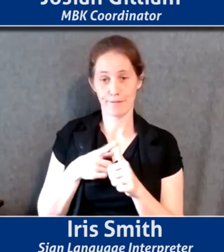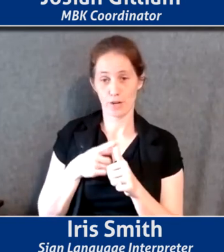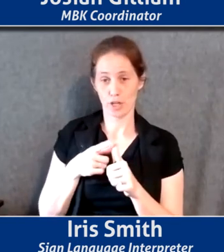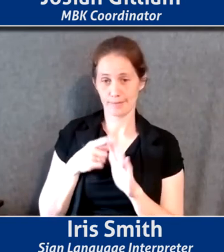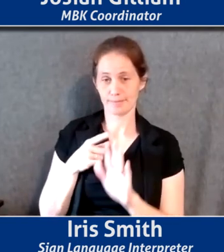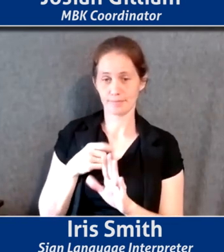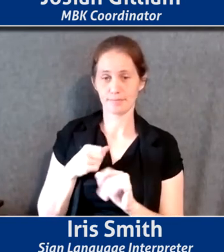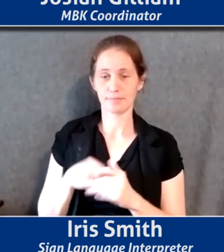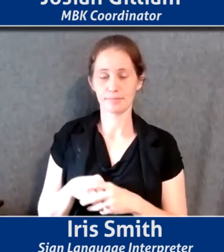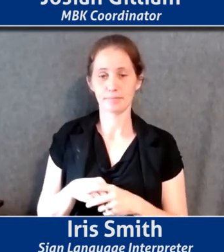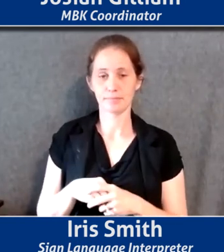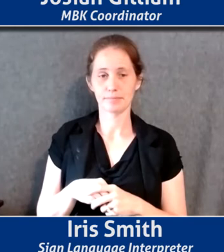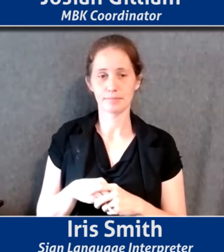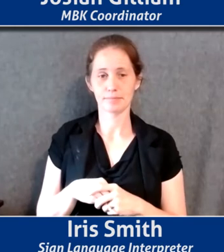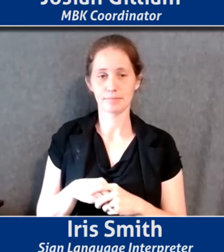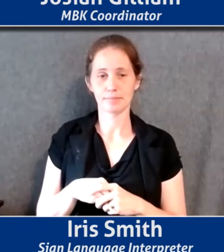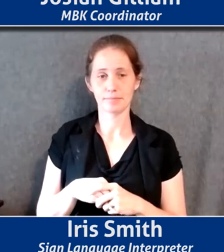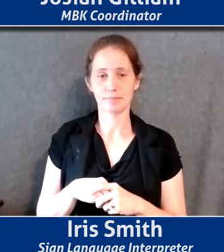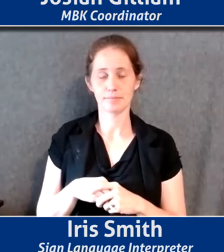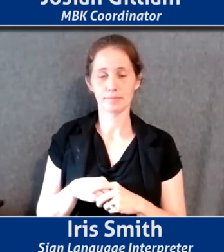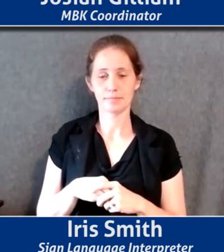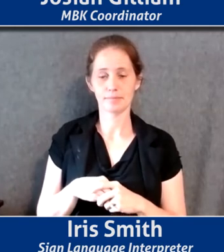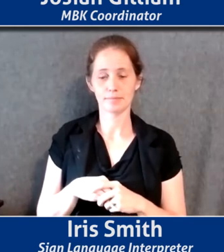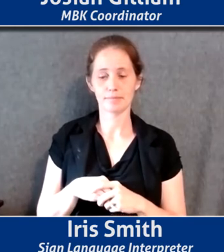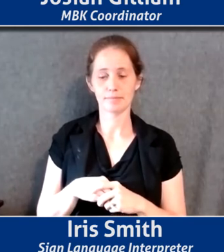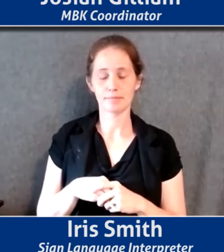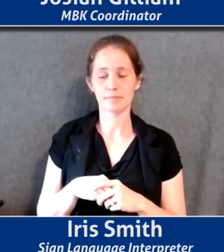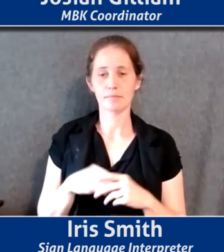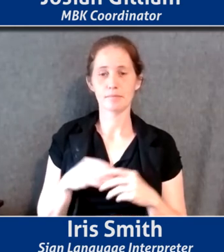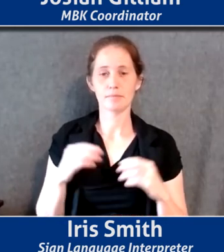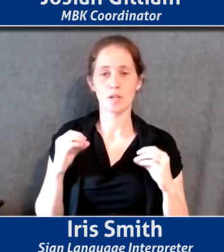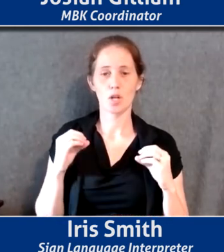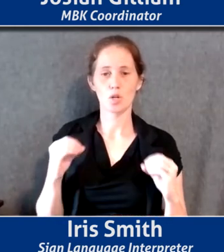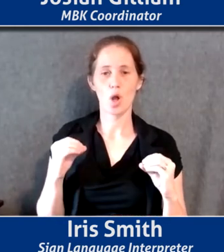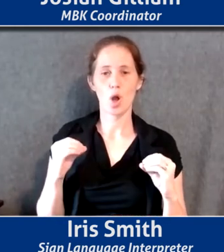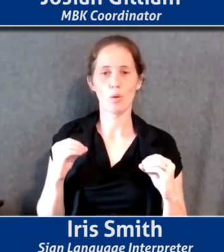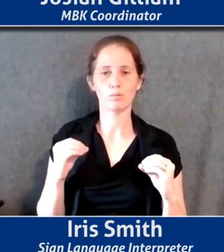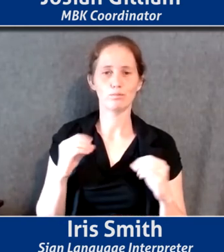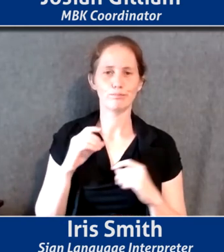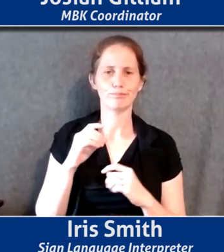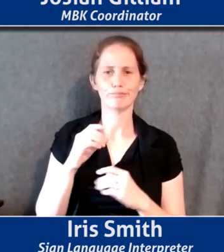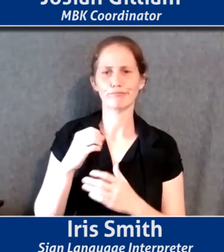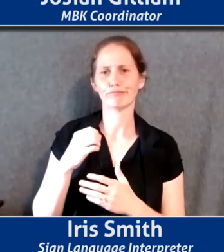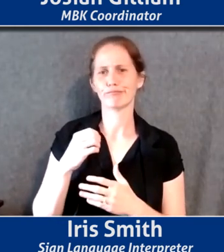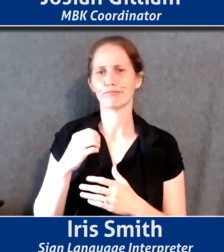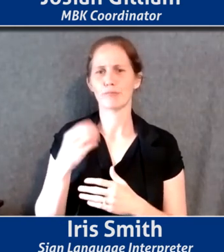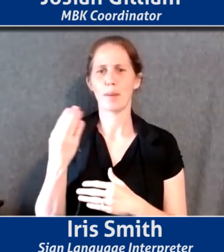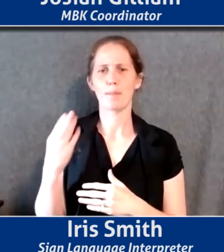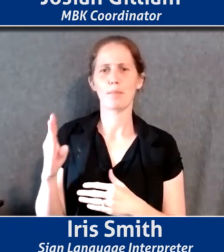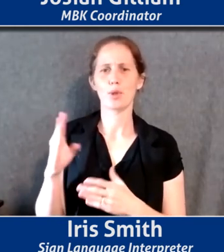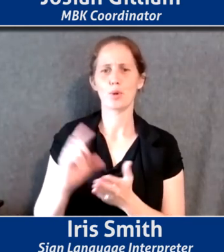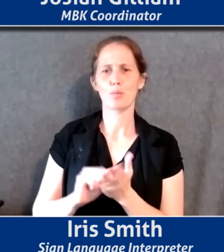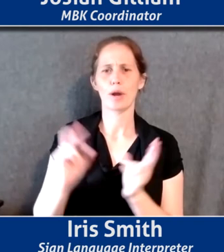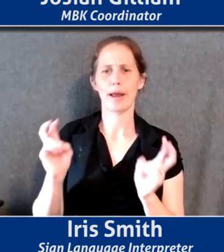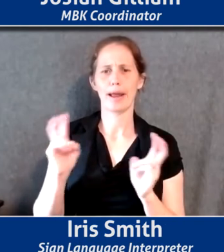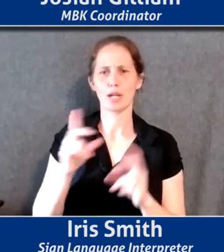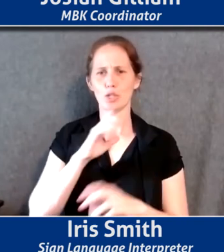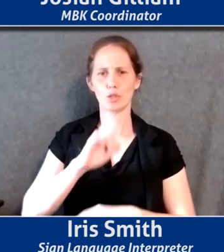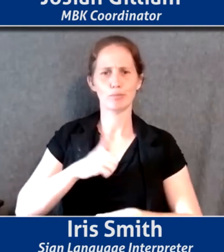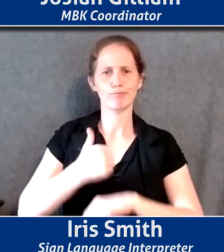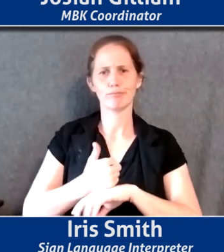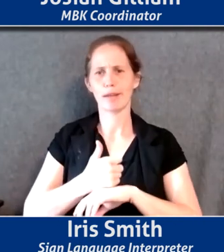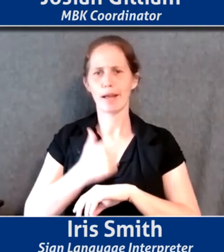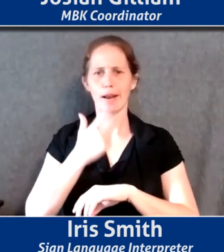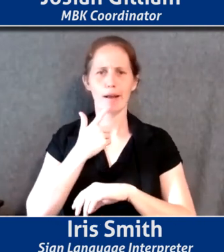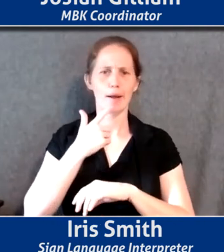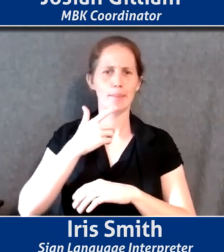is, um, there is, um, blueprint we can apply to creating social equity in the U S